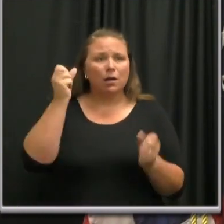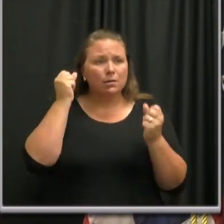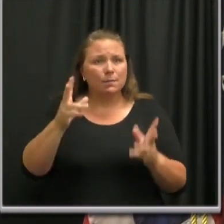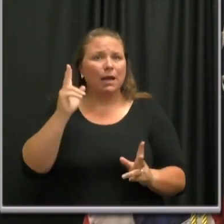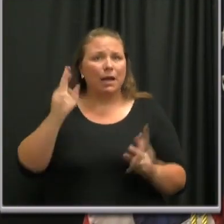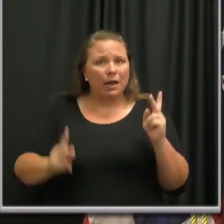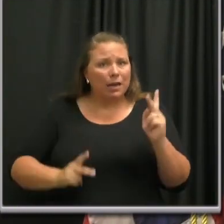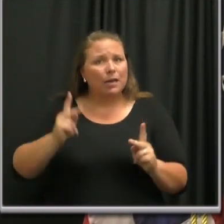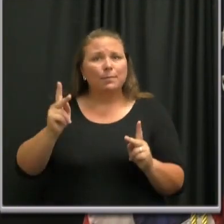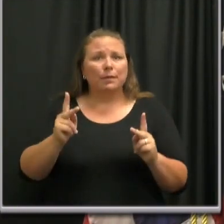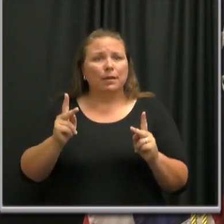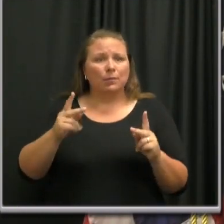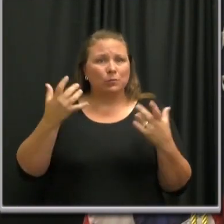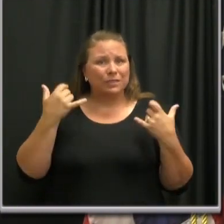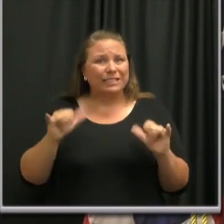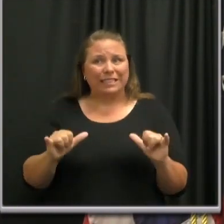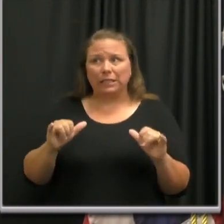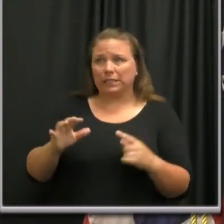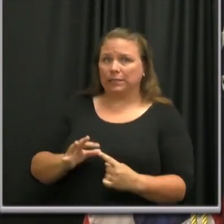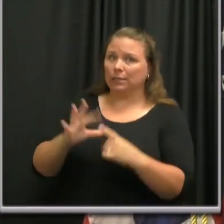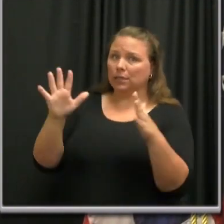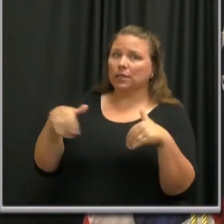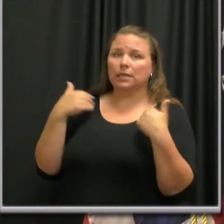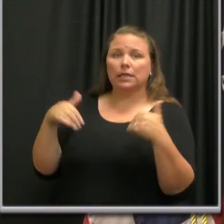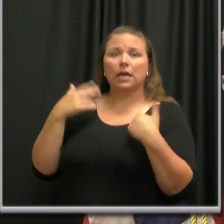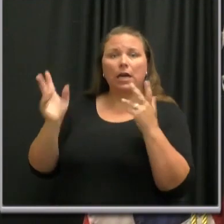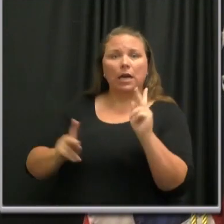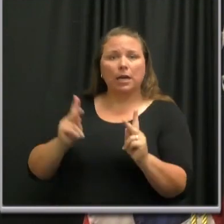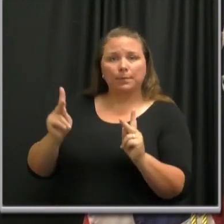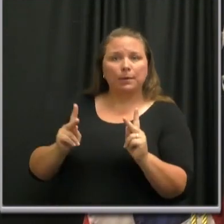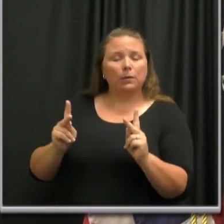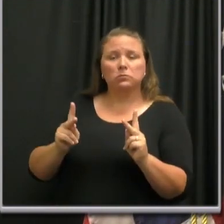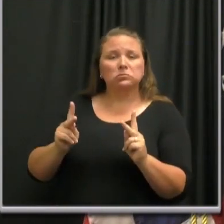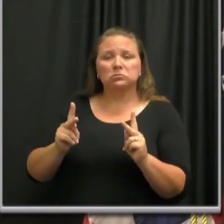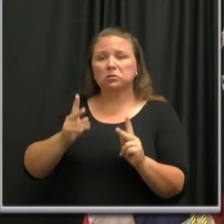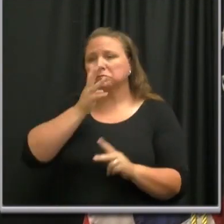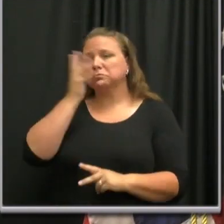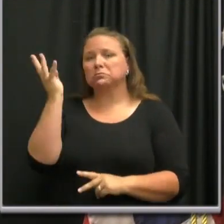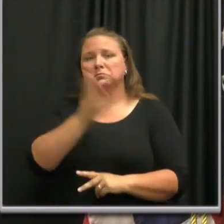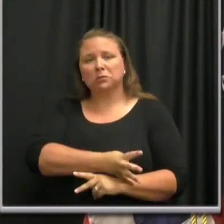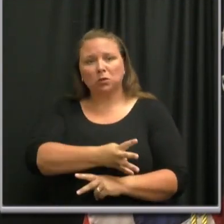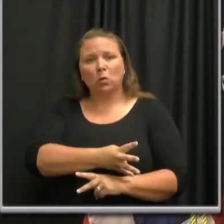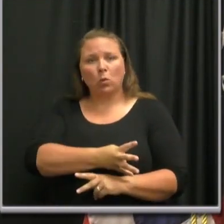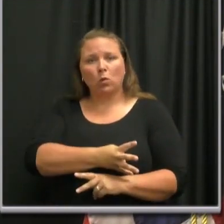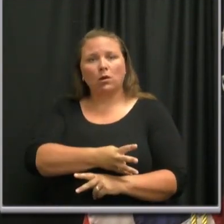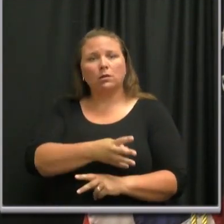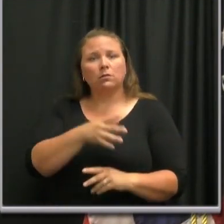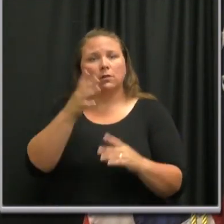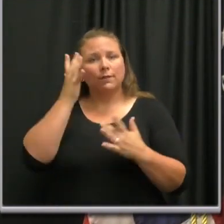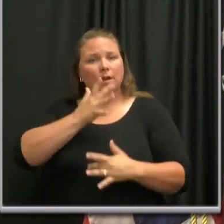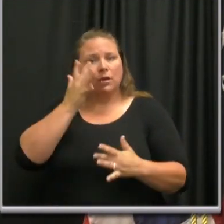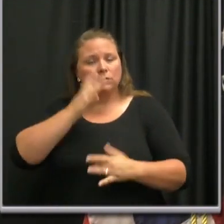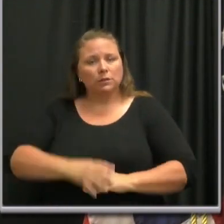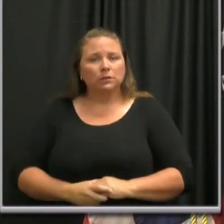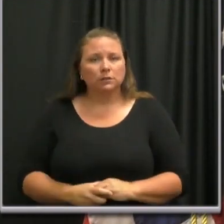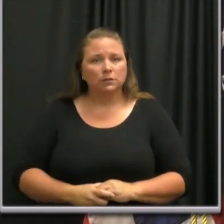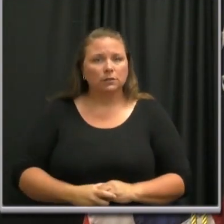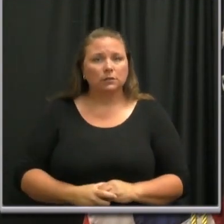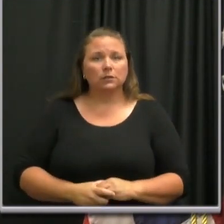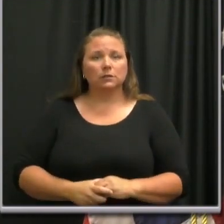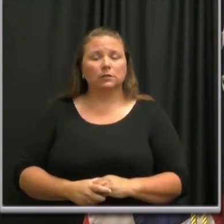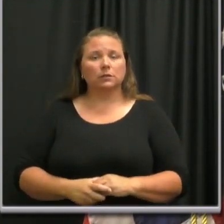numbers of us, especially young adults, do not take the threat of the virus seriously. This has been